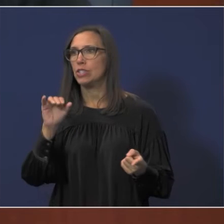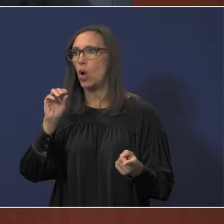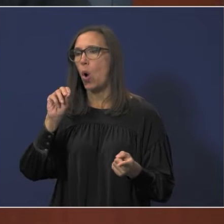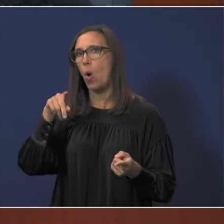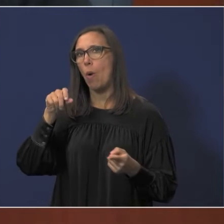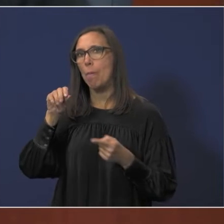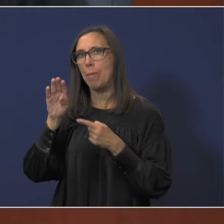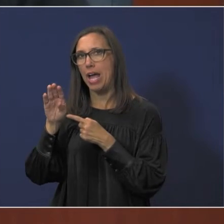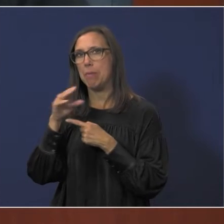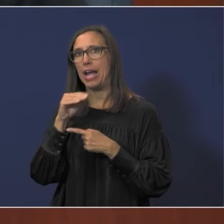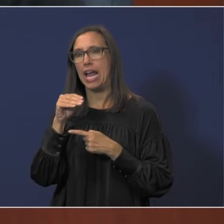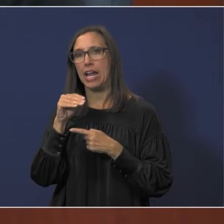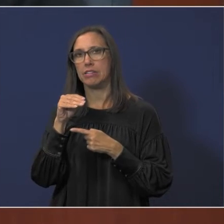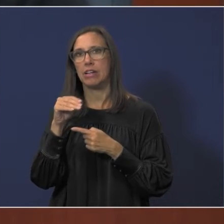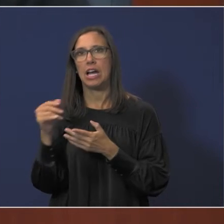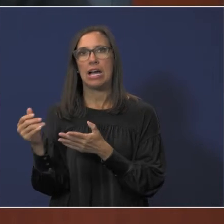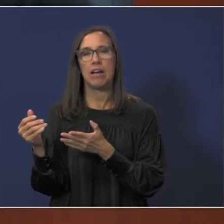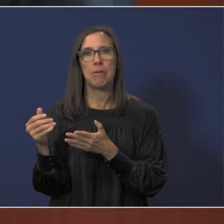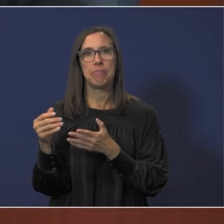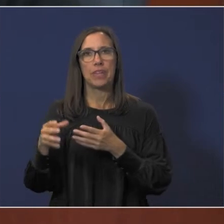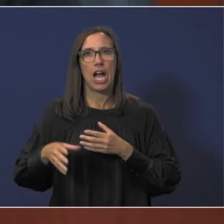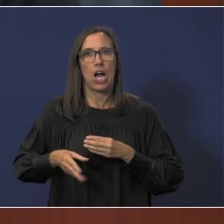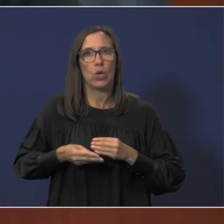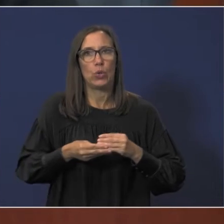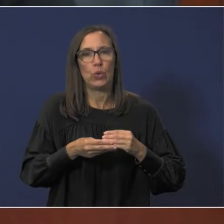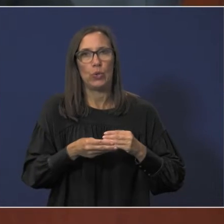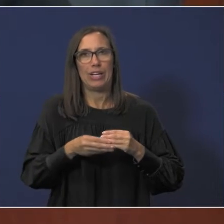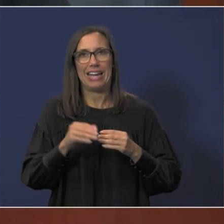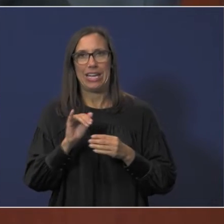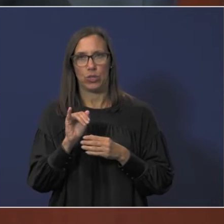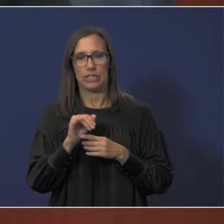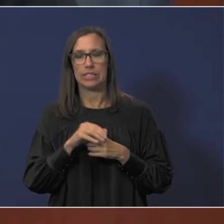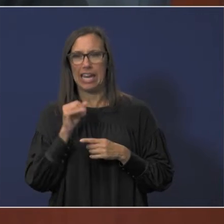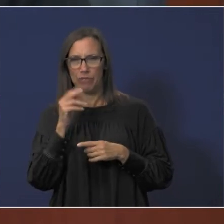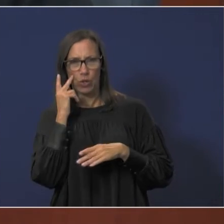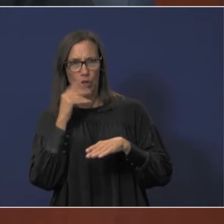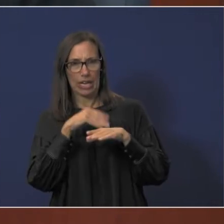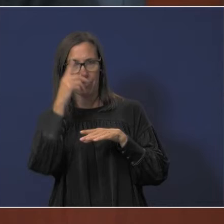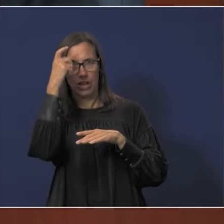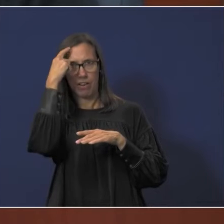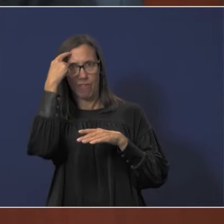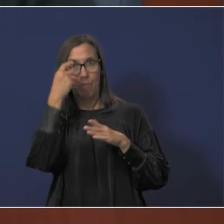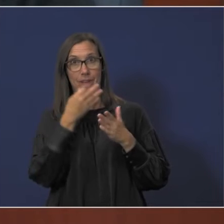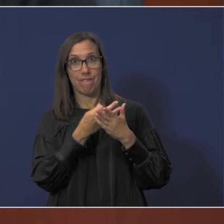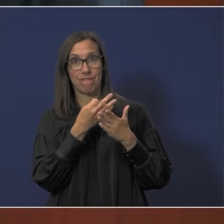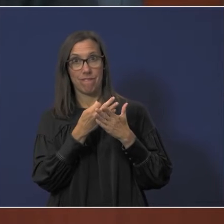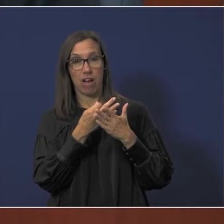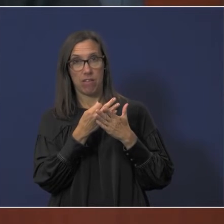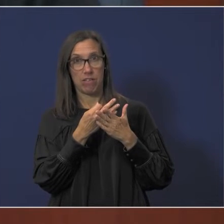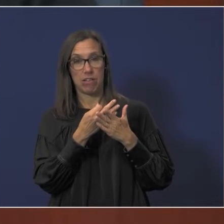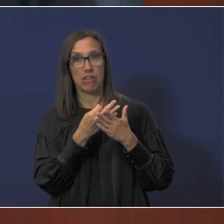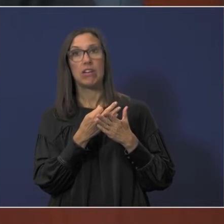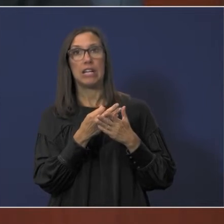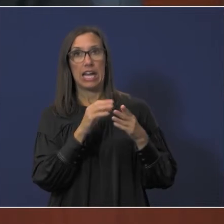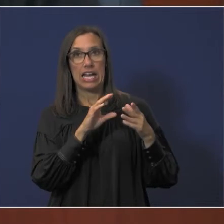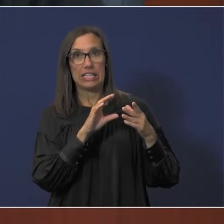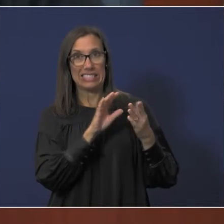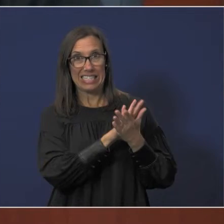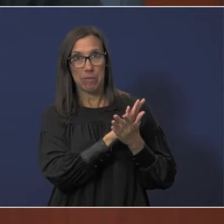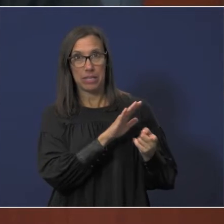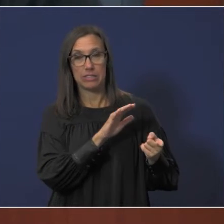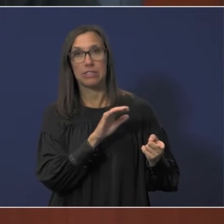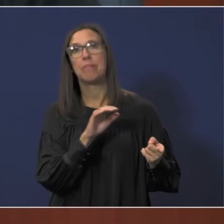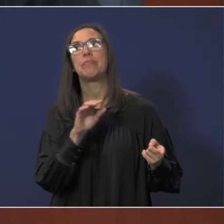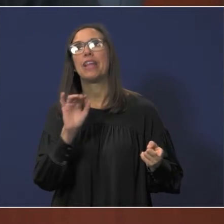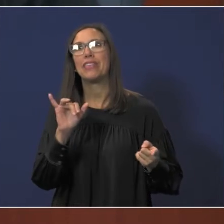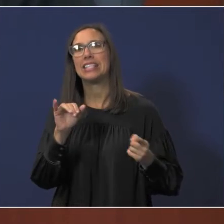liability and accrued interest if you look at the governmental uh fund financial statements the main one for revenue is our